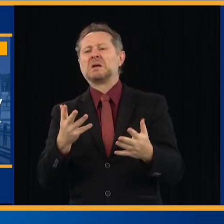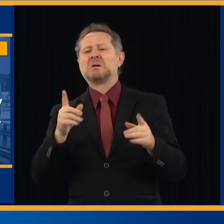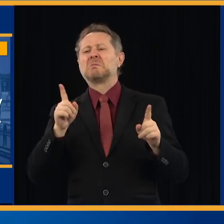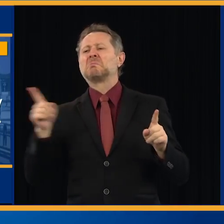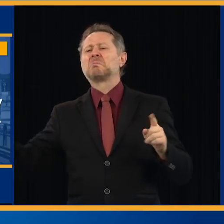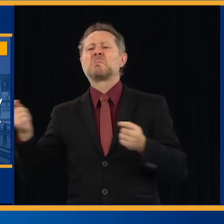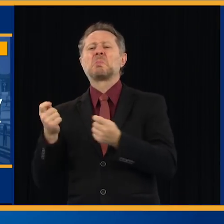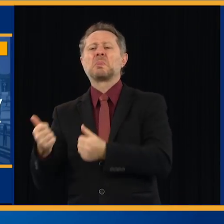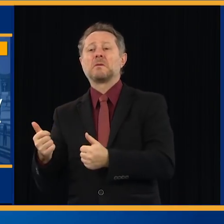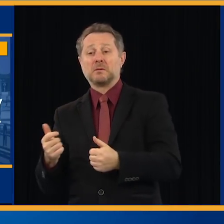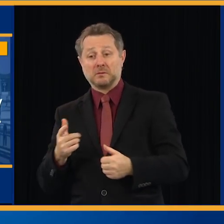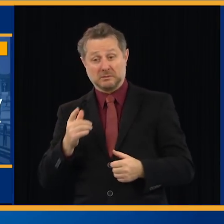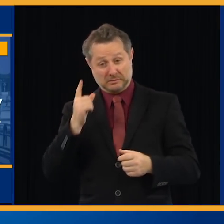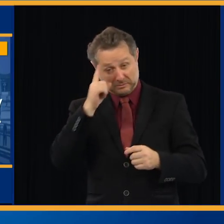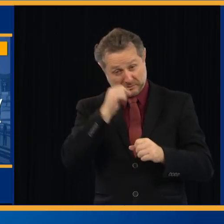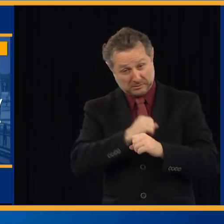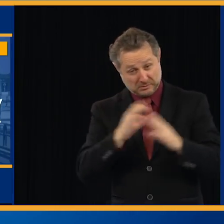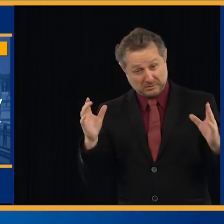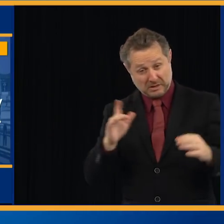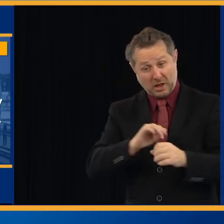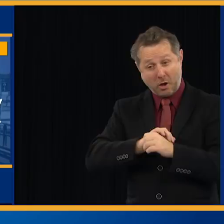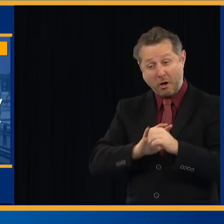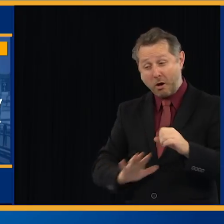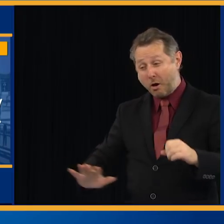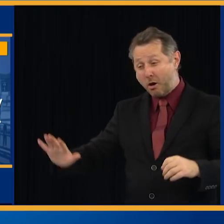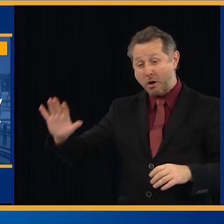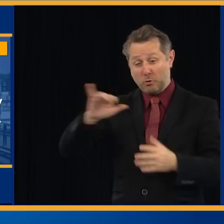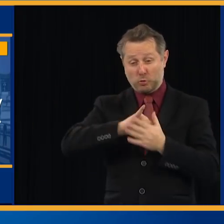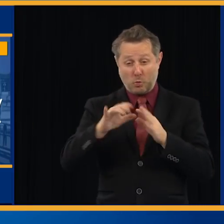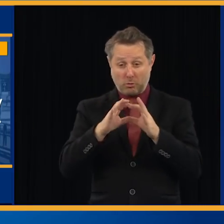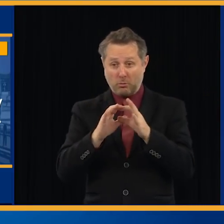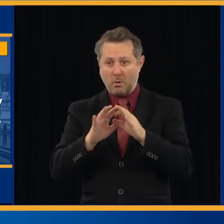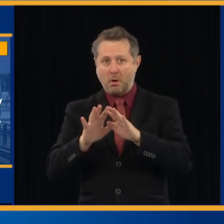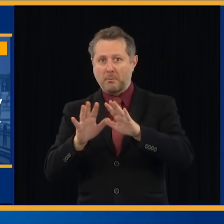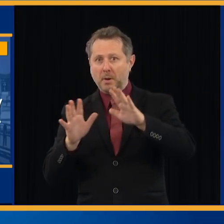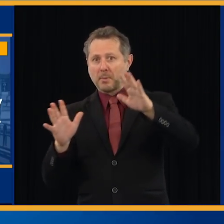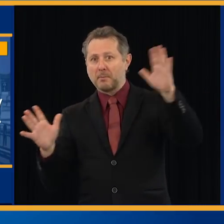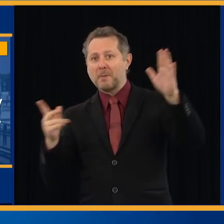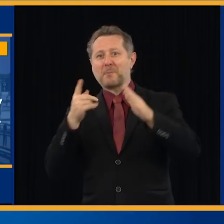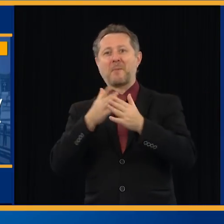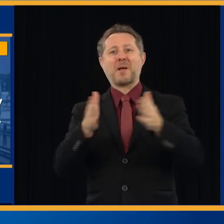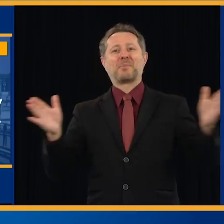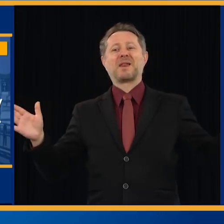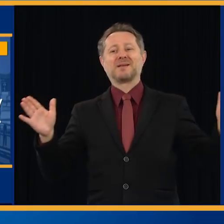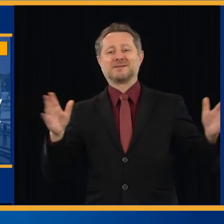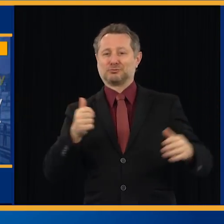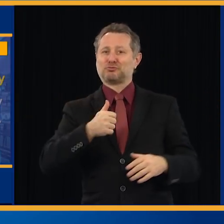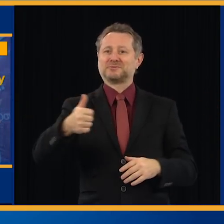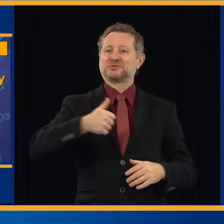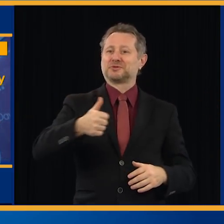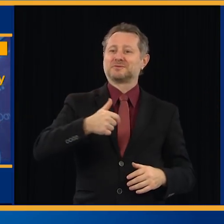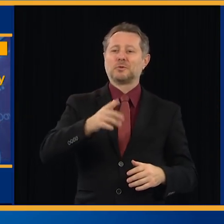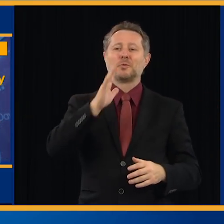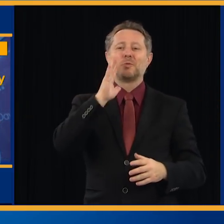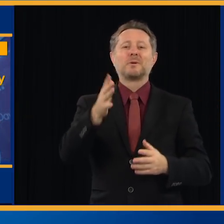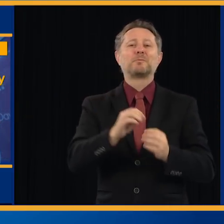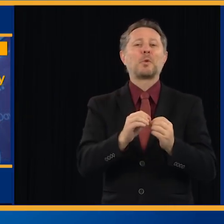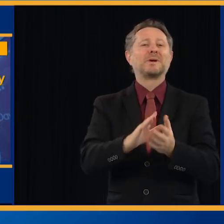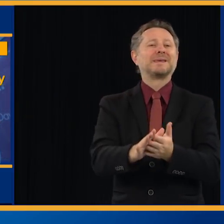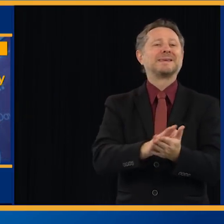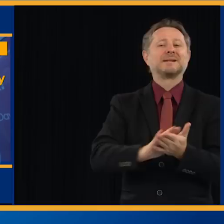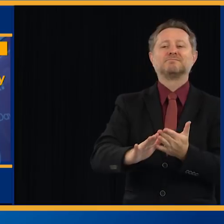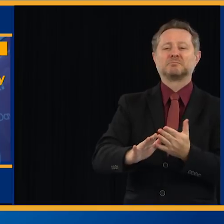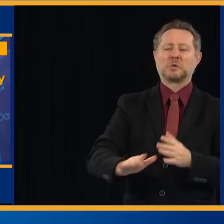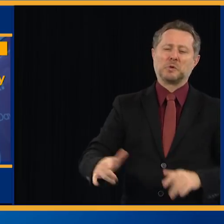The entire public transit system in downstate New York will be disinfected every